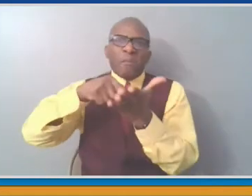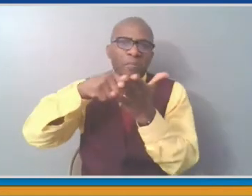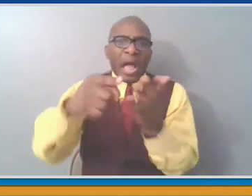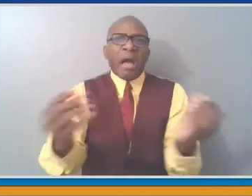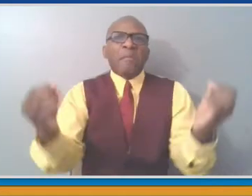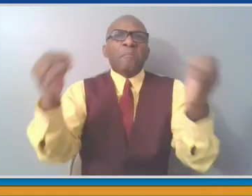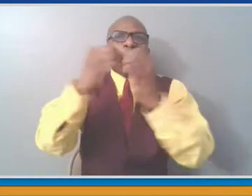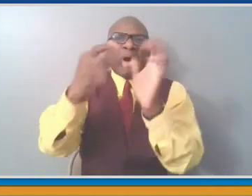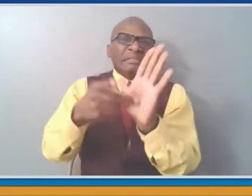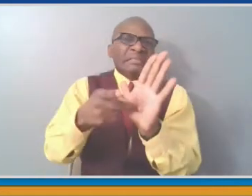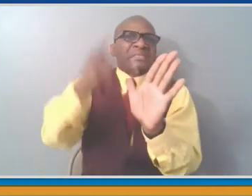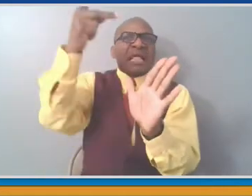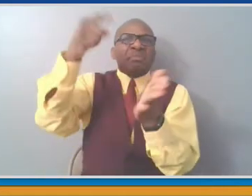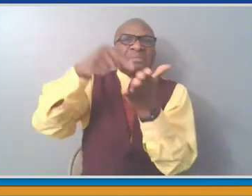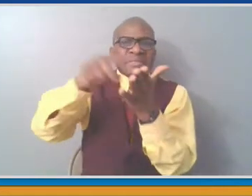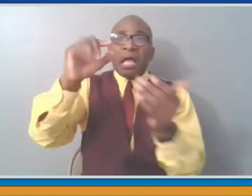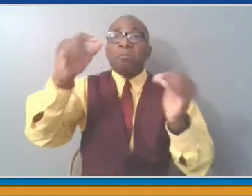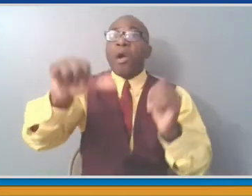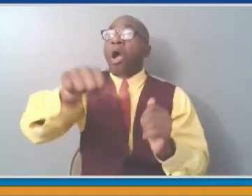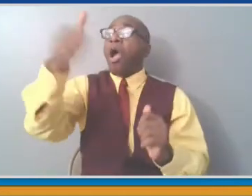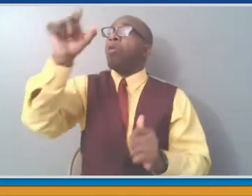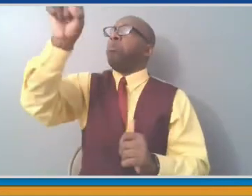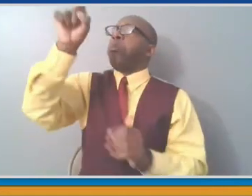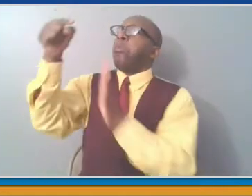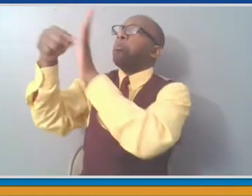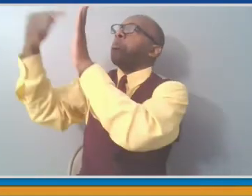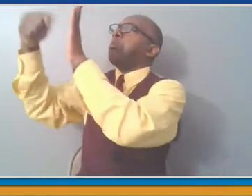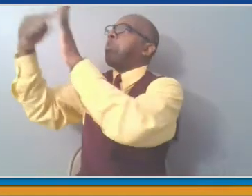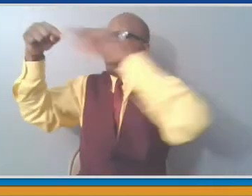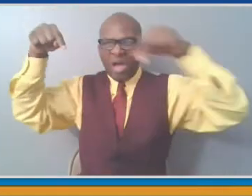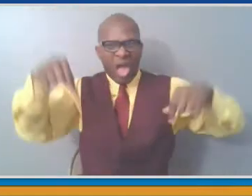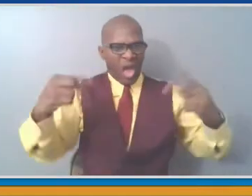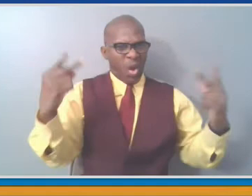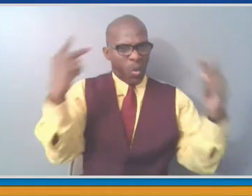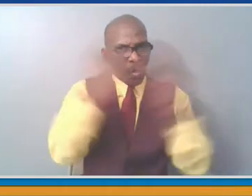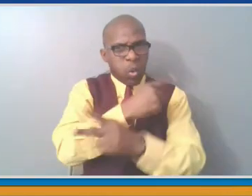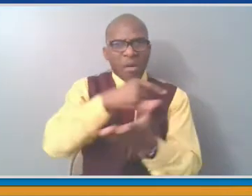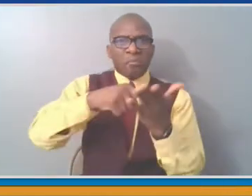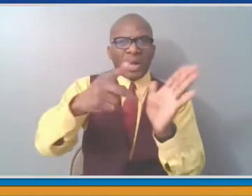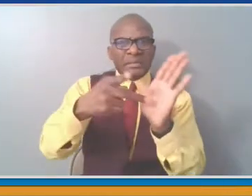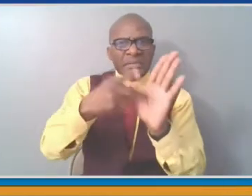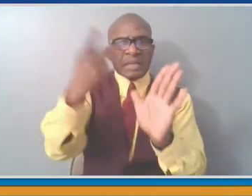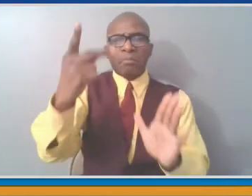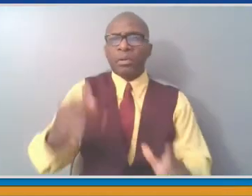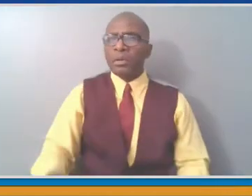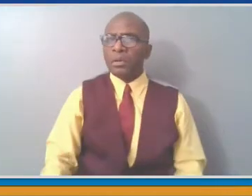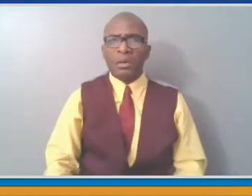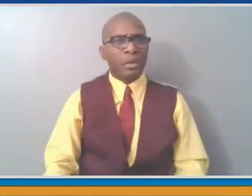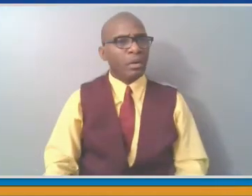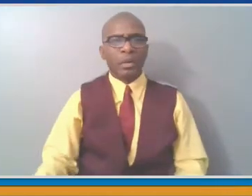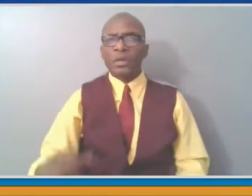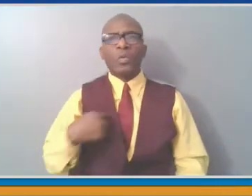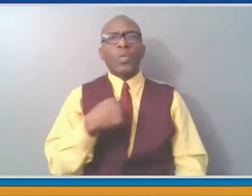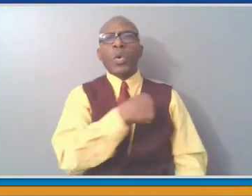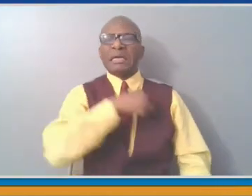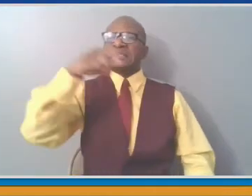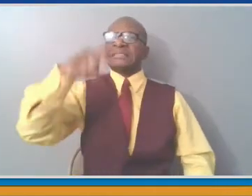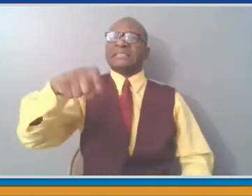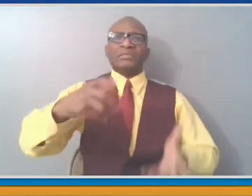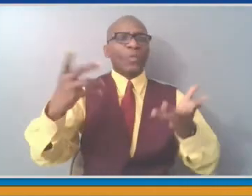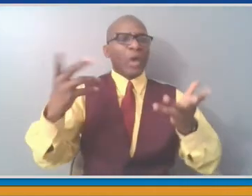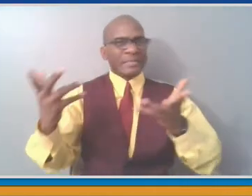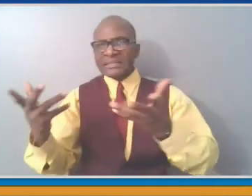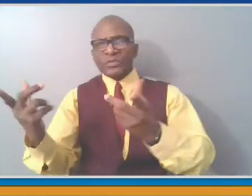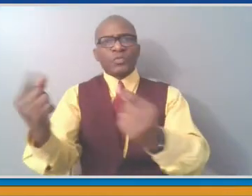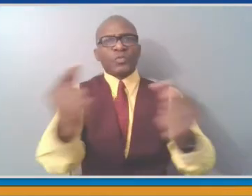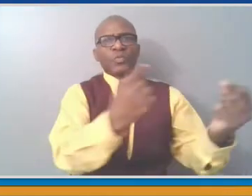When we have those kinds of systems, we improve the quality of our water, our bodies like the Long Island Sound, the Hudson River, and the Atlantic Ocean. And